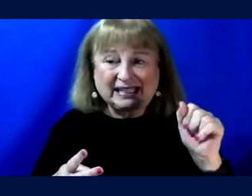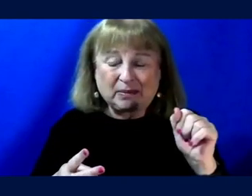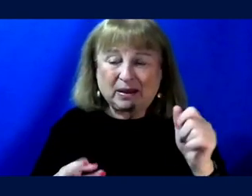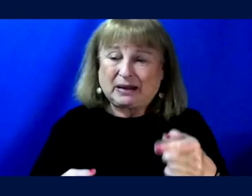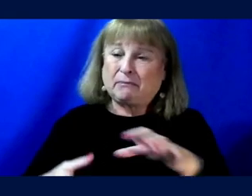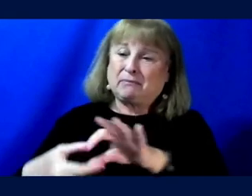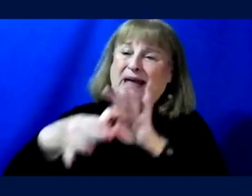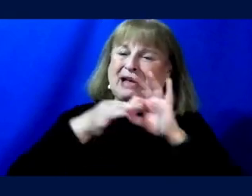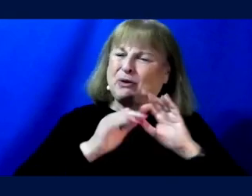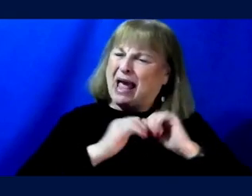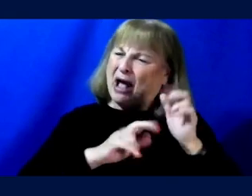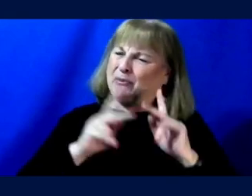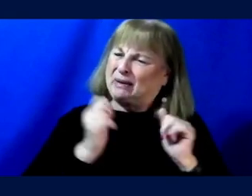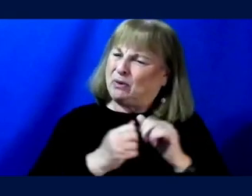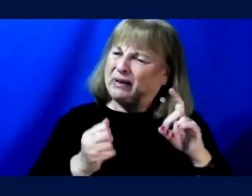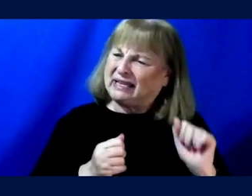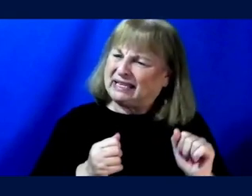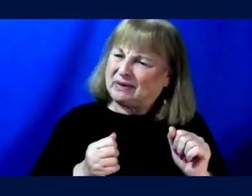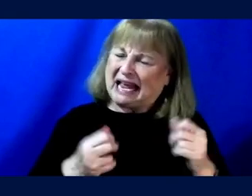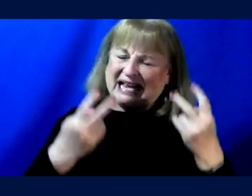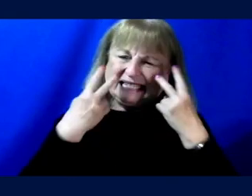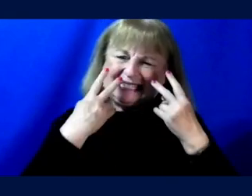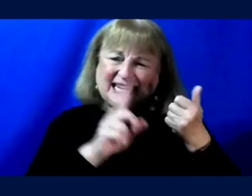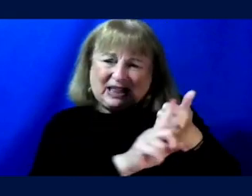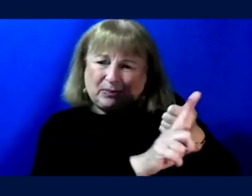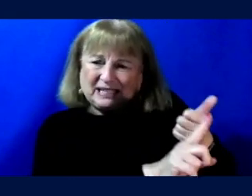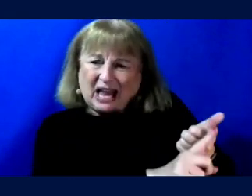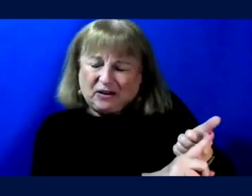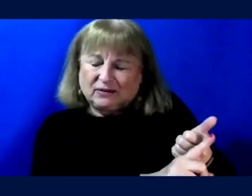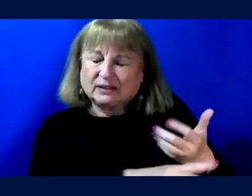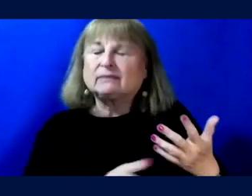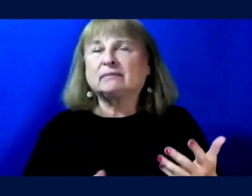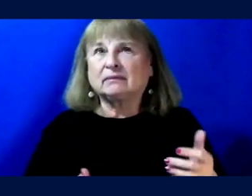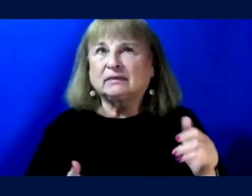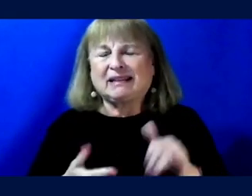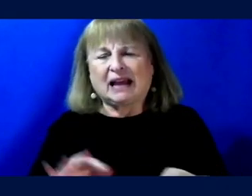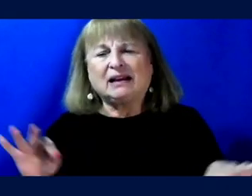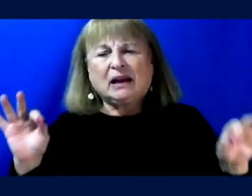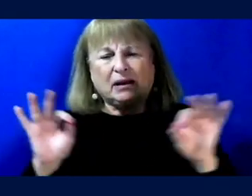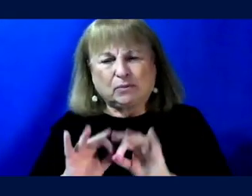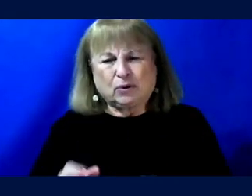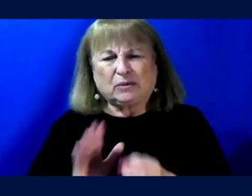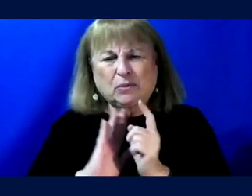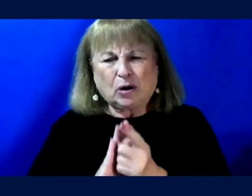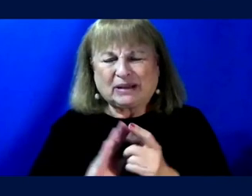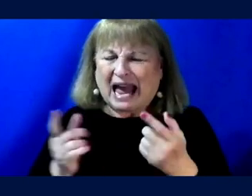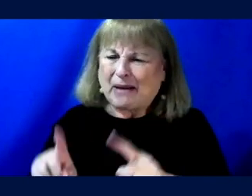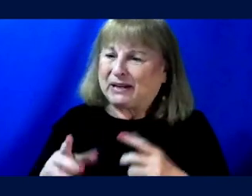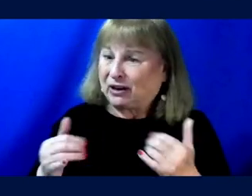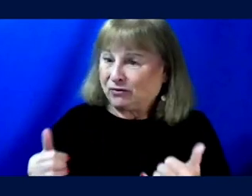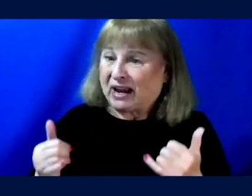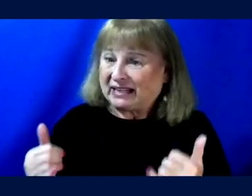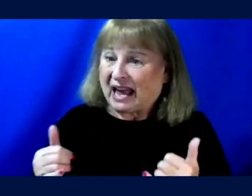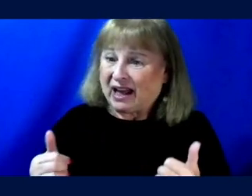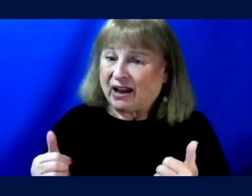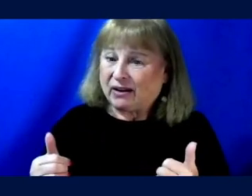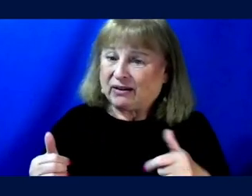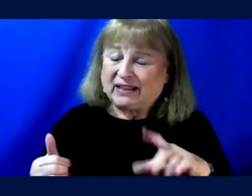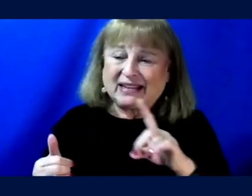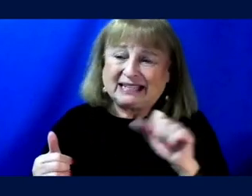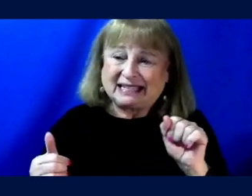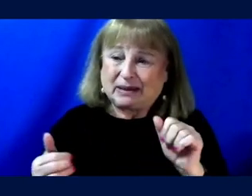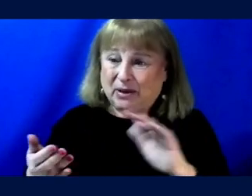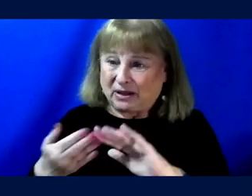how people with disabilities view themselves. And there really is an important moment happening right now in the disability